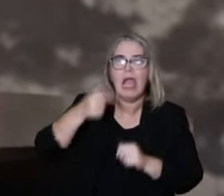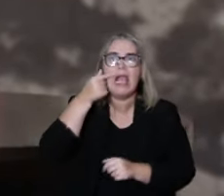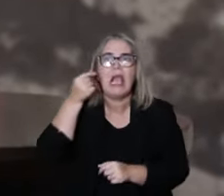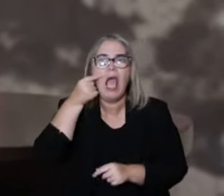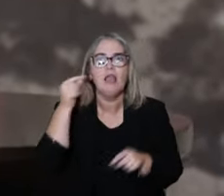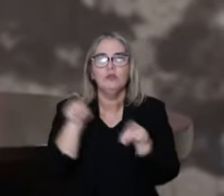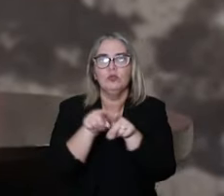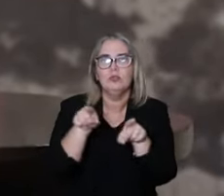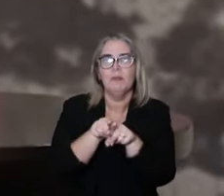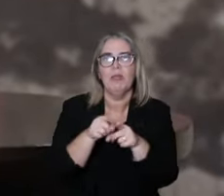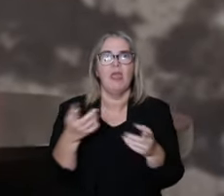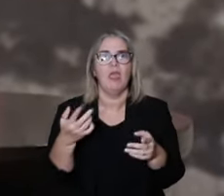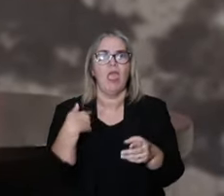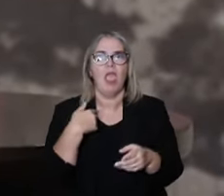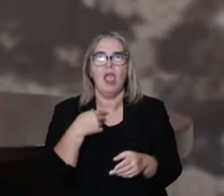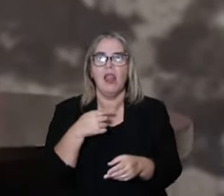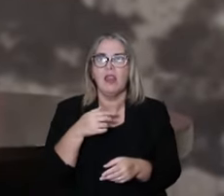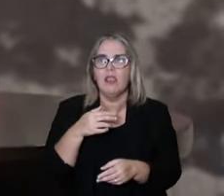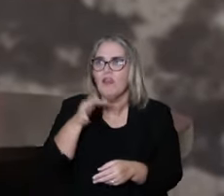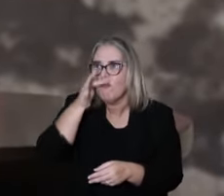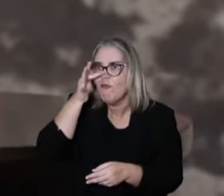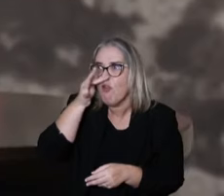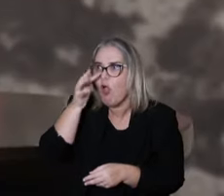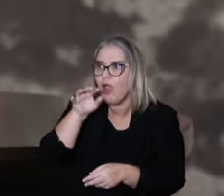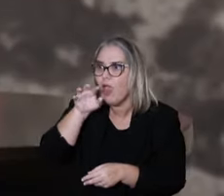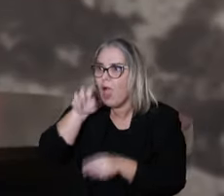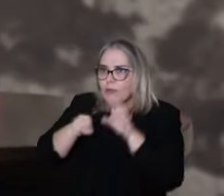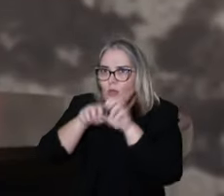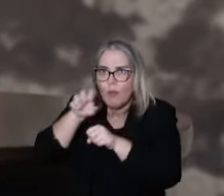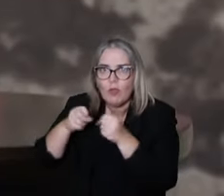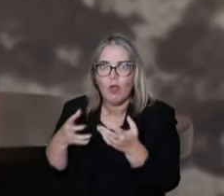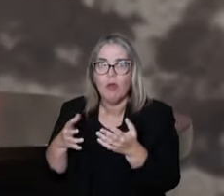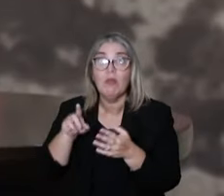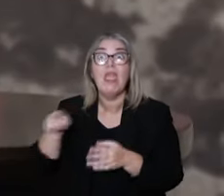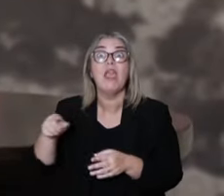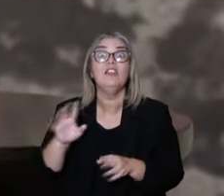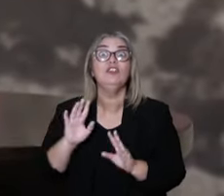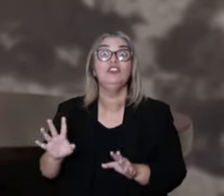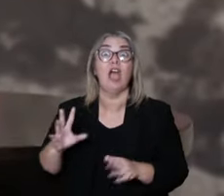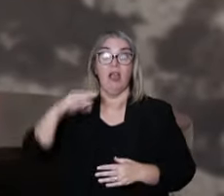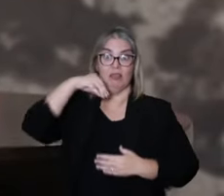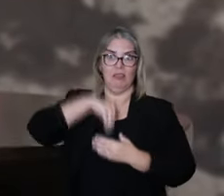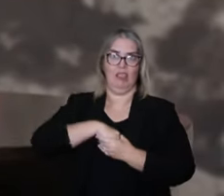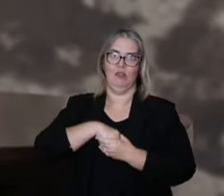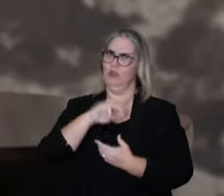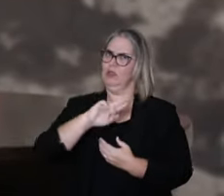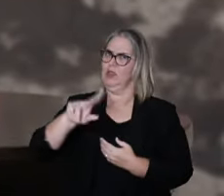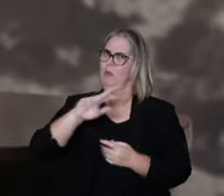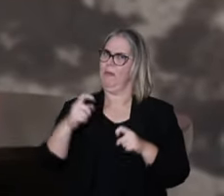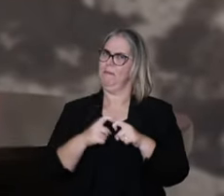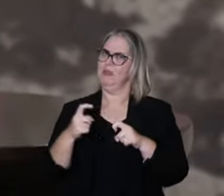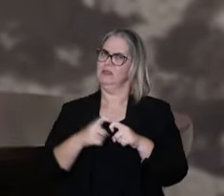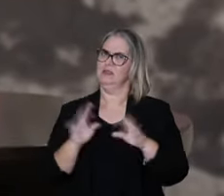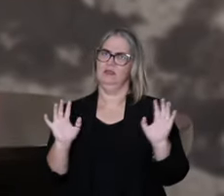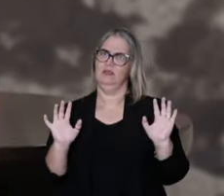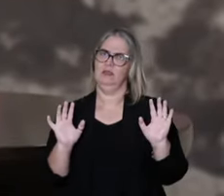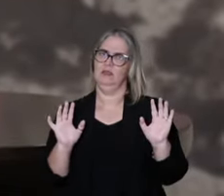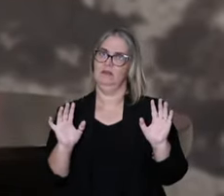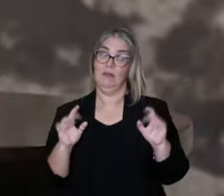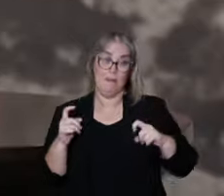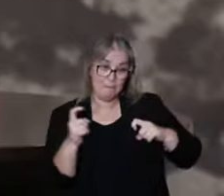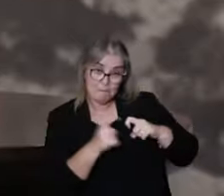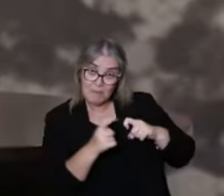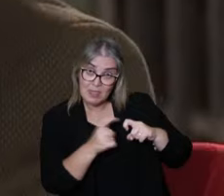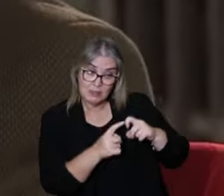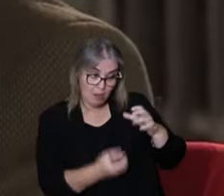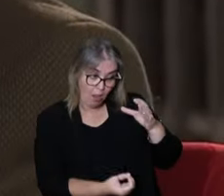paws if they are hurt. Cats can eat certain plants when they feel sick. But this is instinct. It's not medicine.